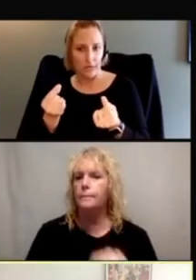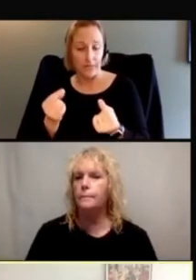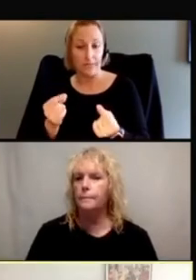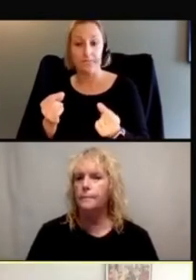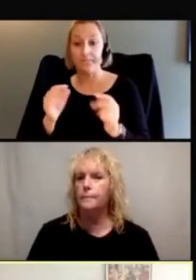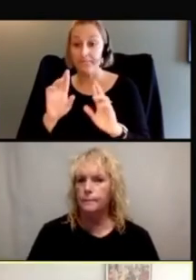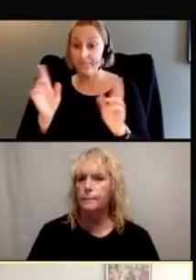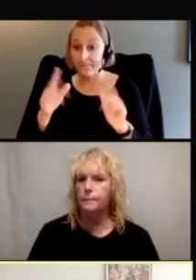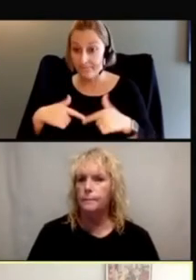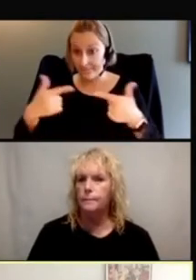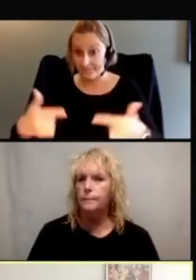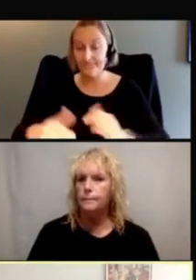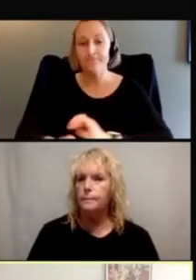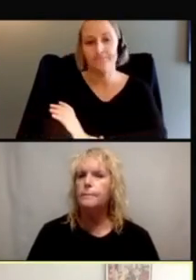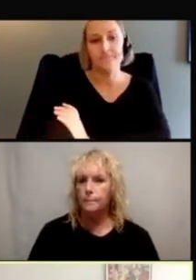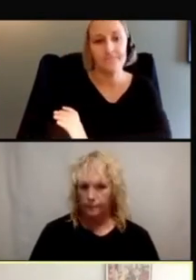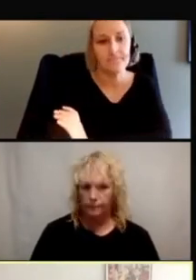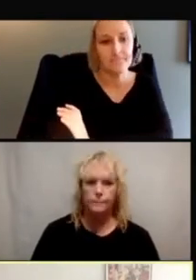Yeah, that's a great point.